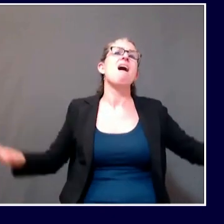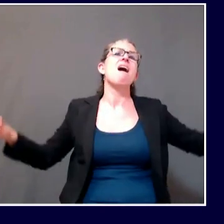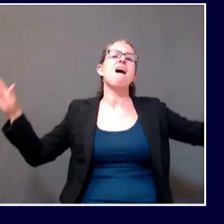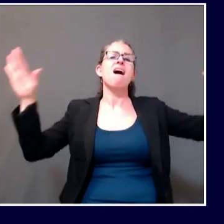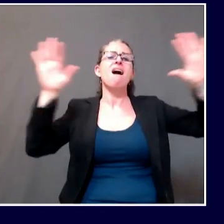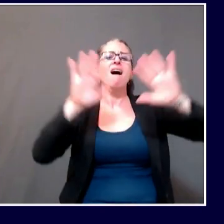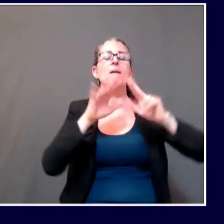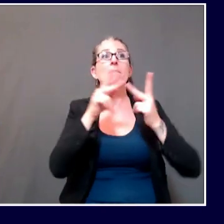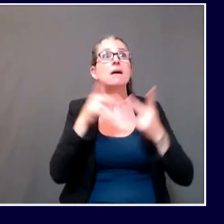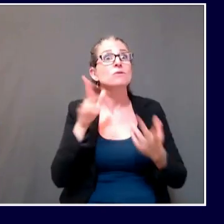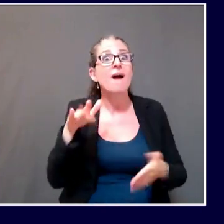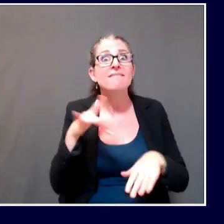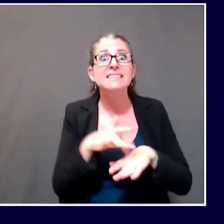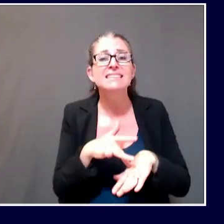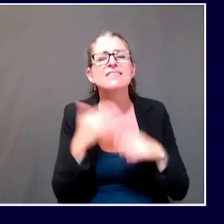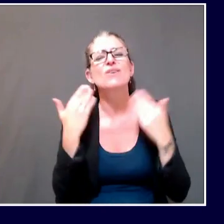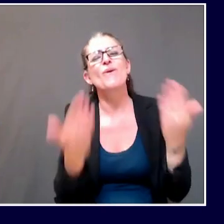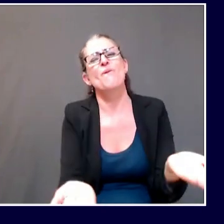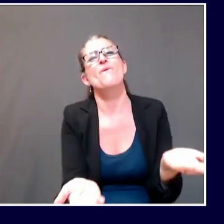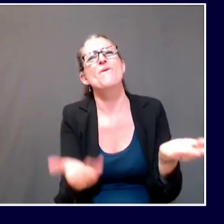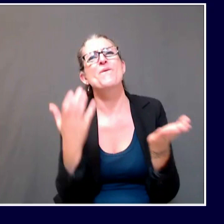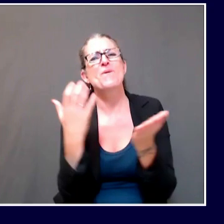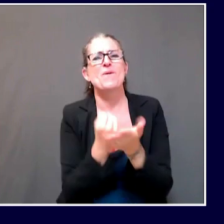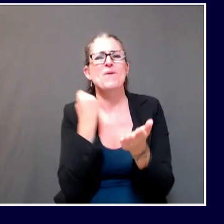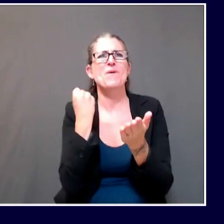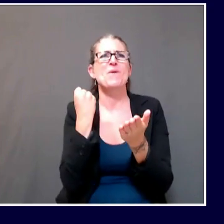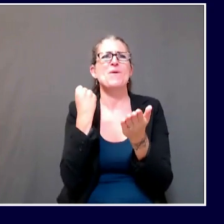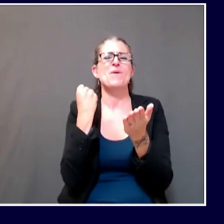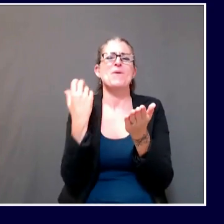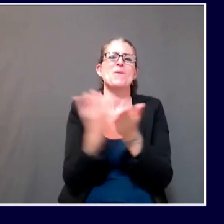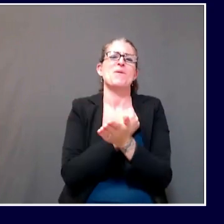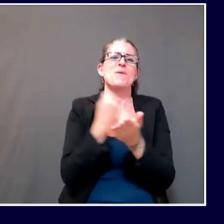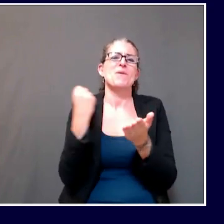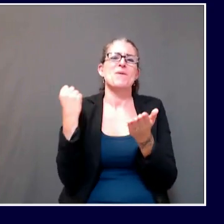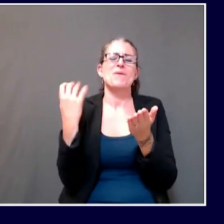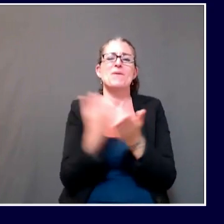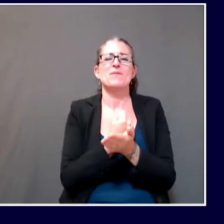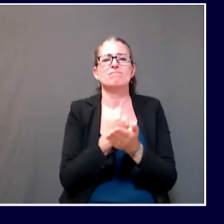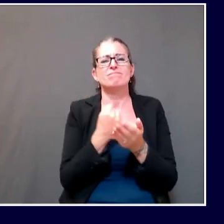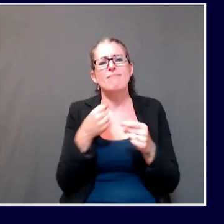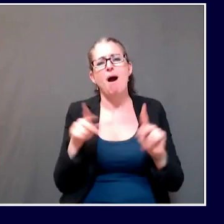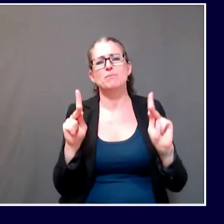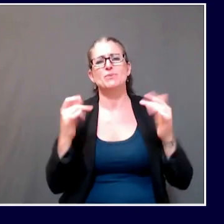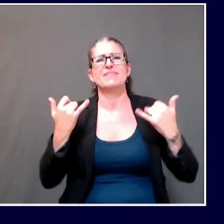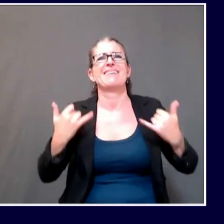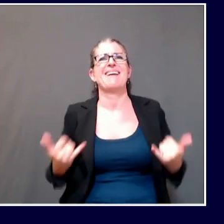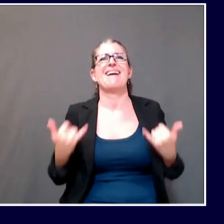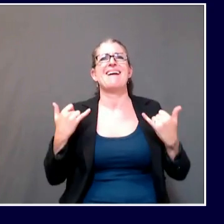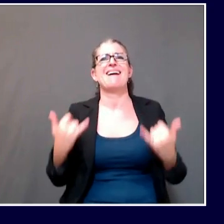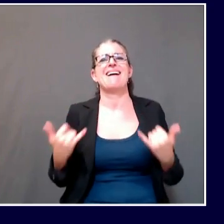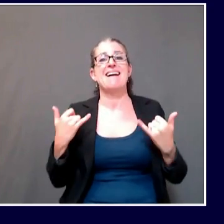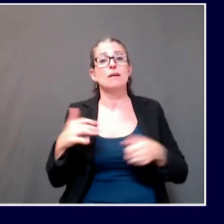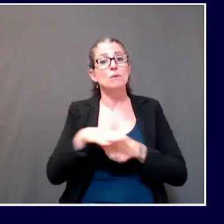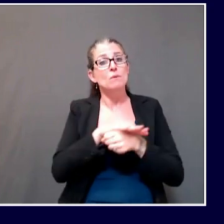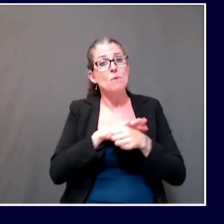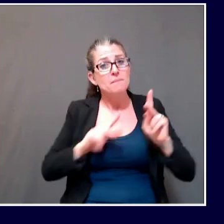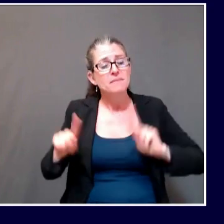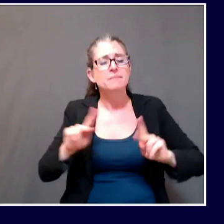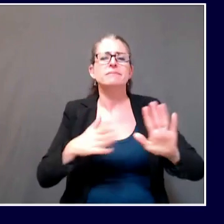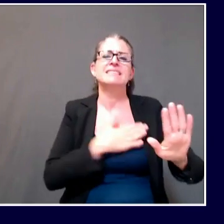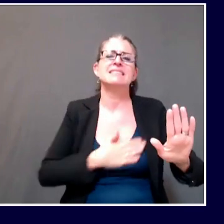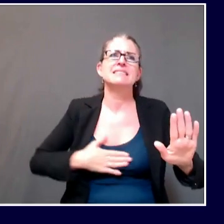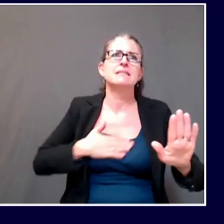state. There's so much to do out there. Stay local, be safe, and I'll see you again next week.